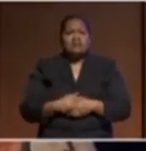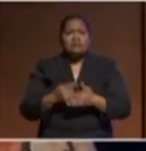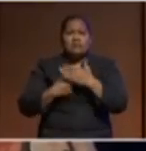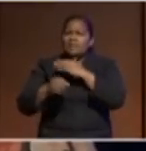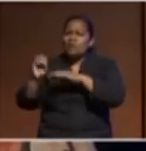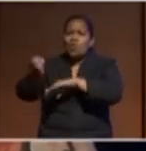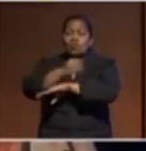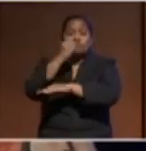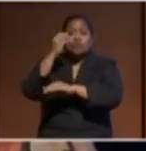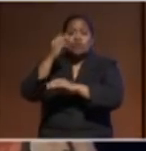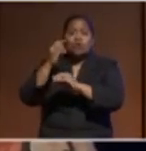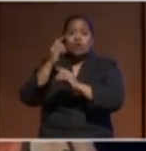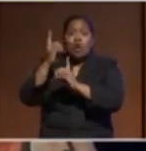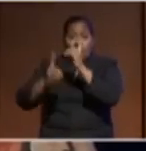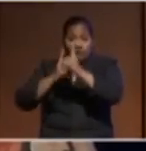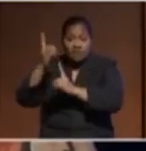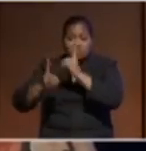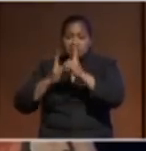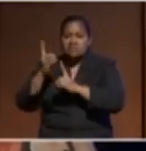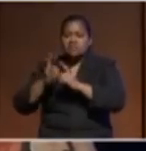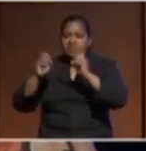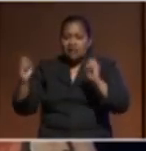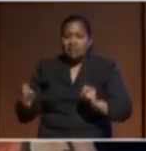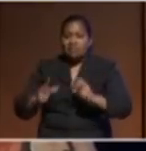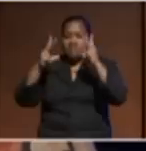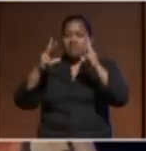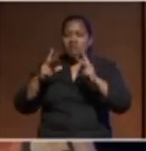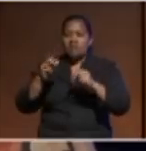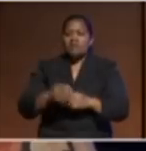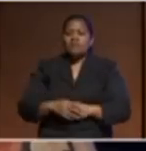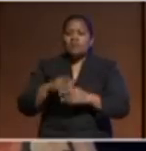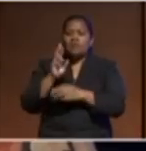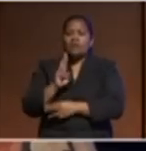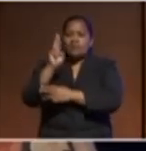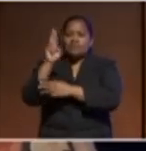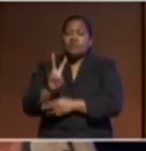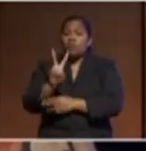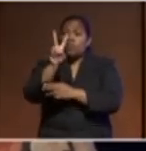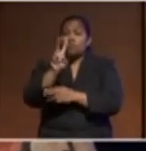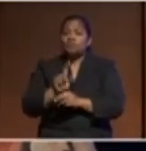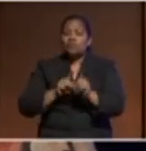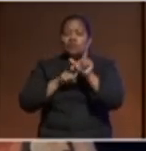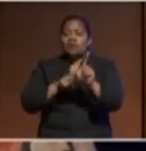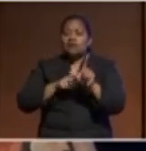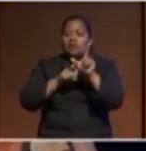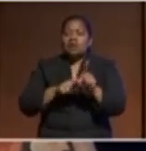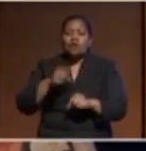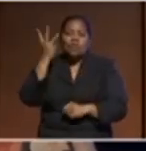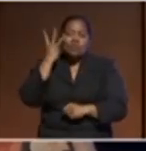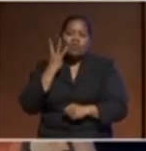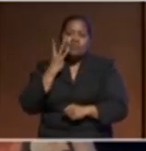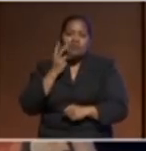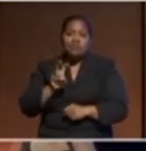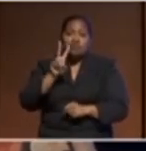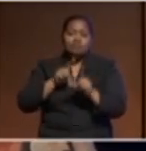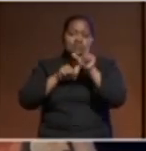conference were not represented by the old Padres but by two young women young mothers taking the stories